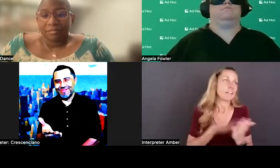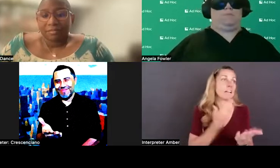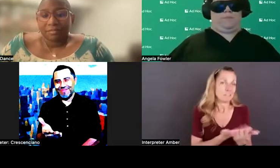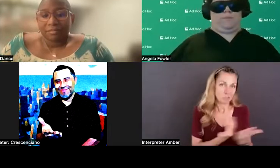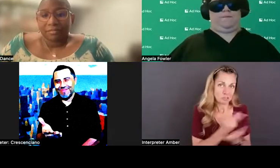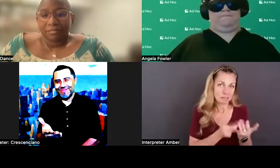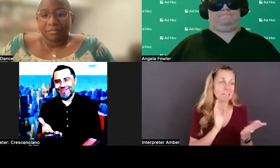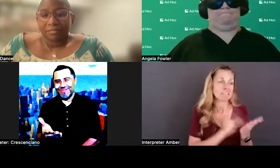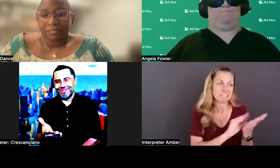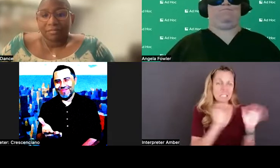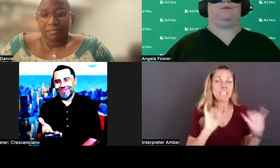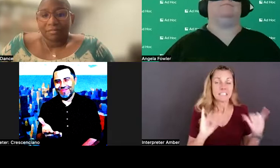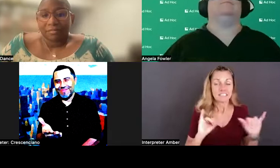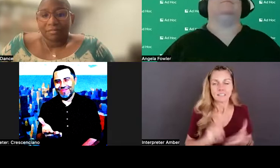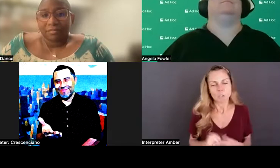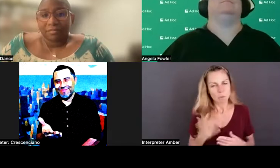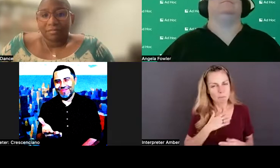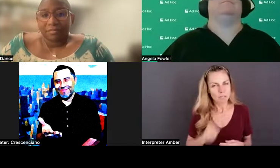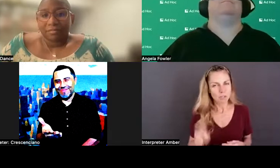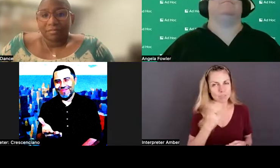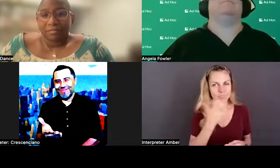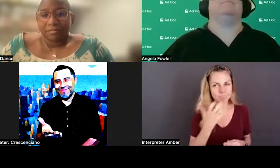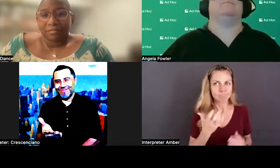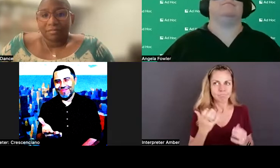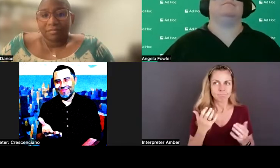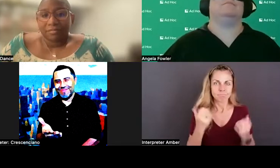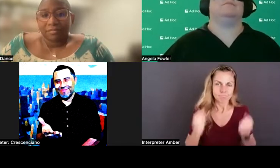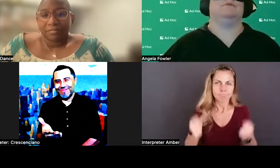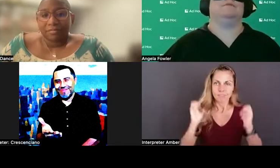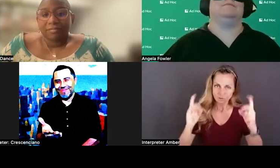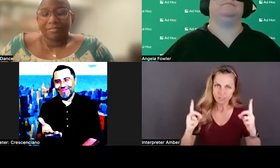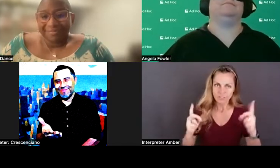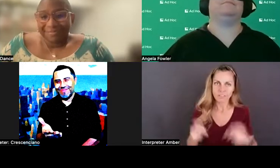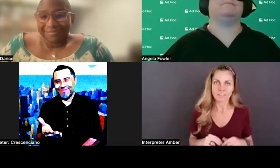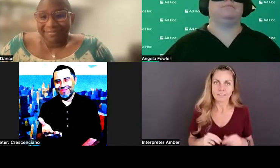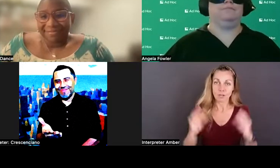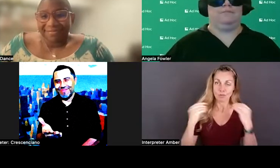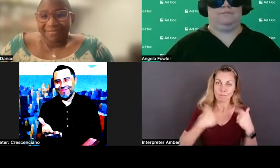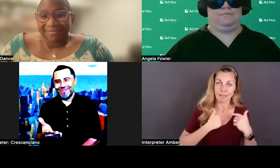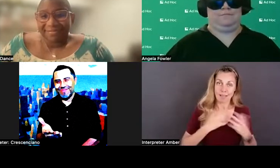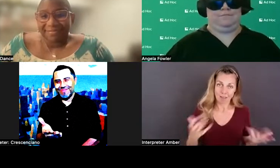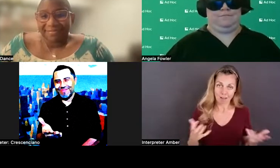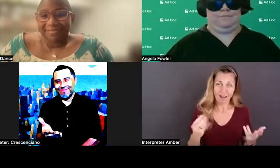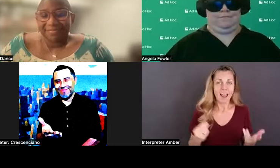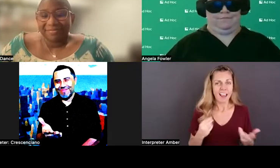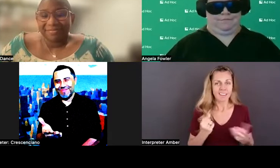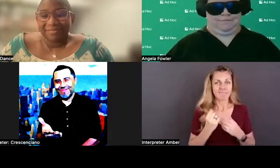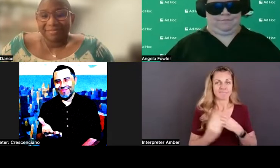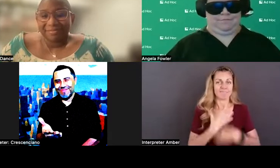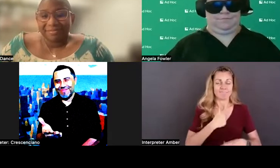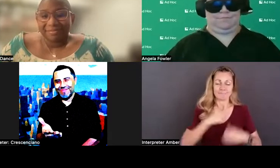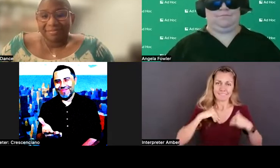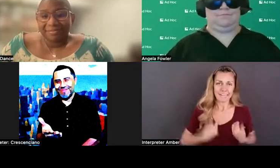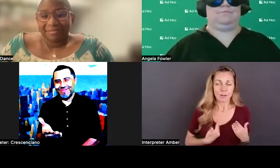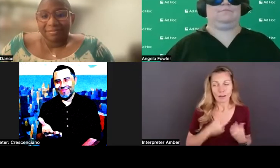so my journey has been very educational and it's taught me a lot. It's also been very tired. I'm sure a lot of folks on this panel can test you. Um, but it's